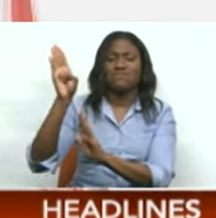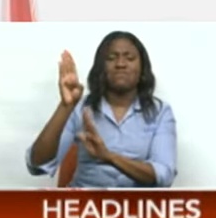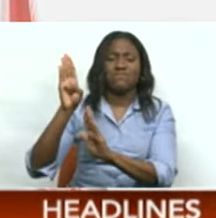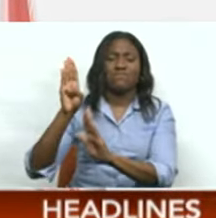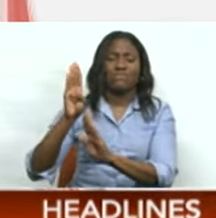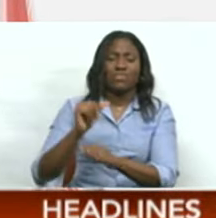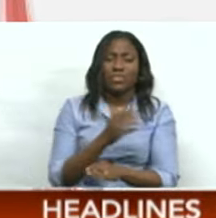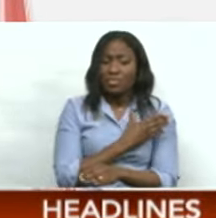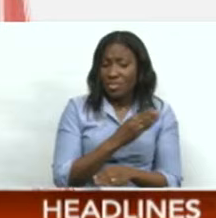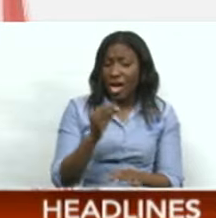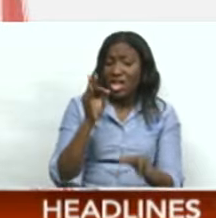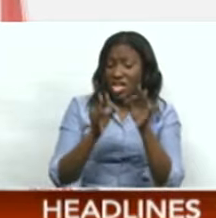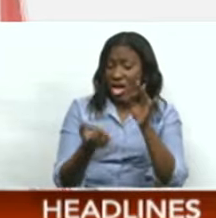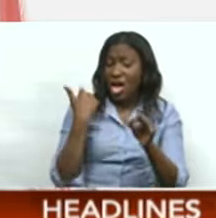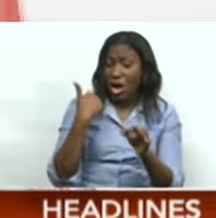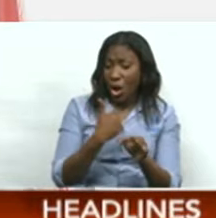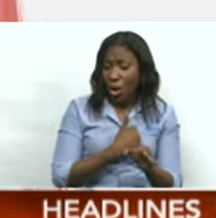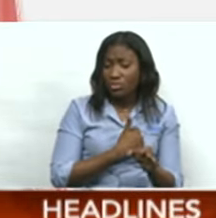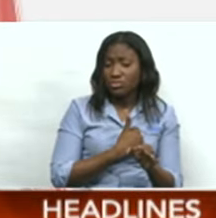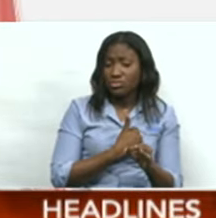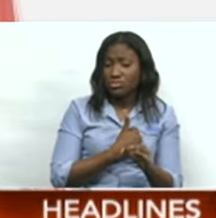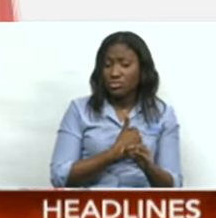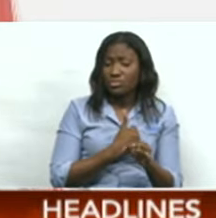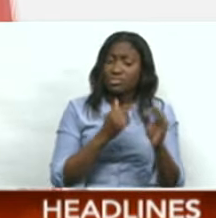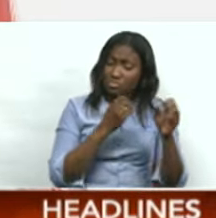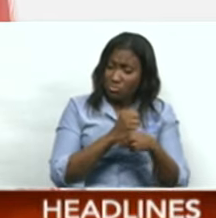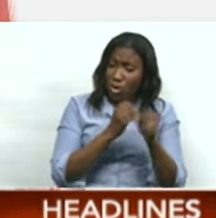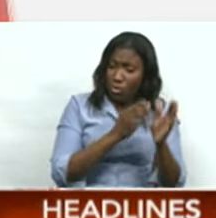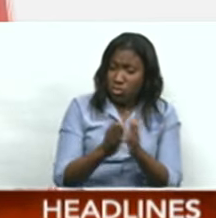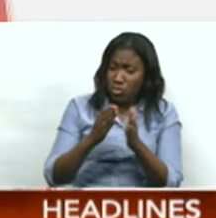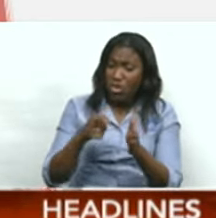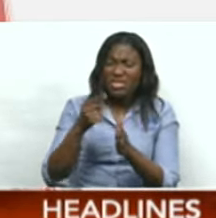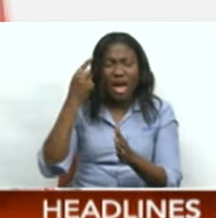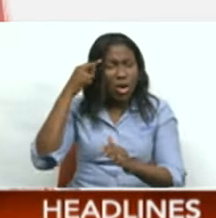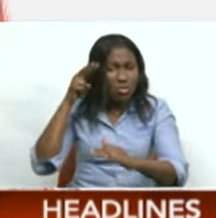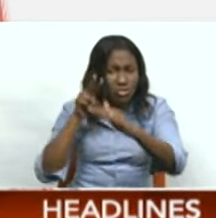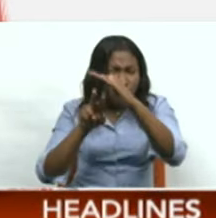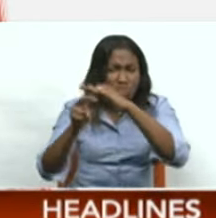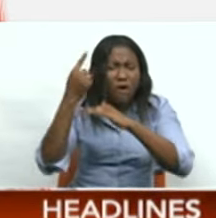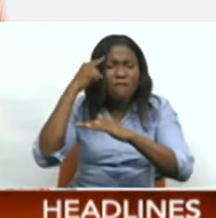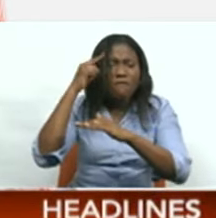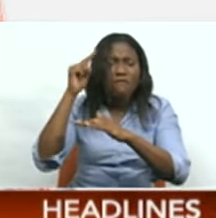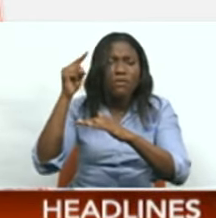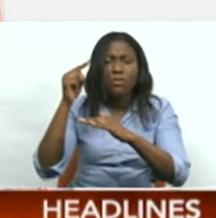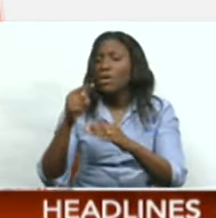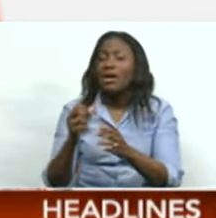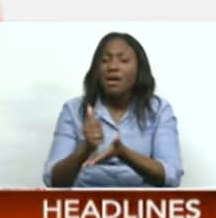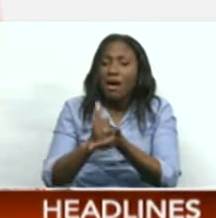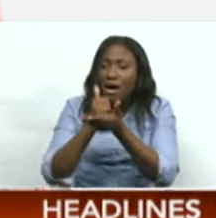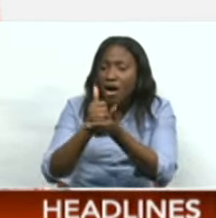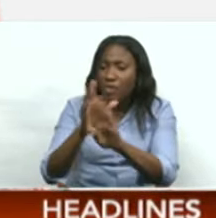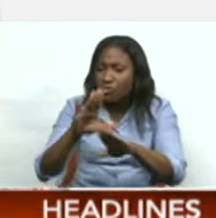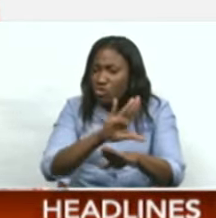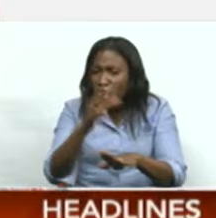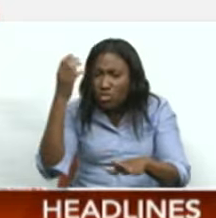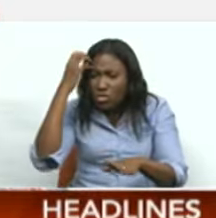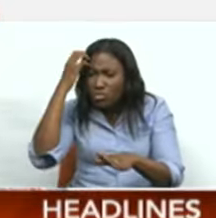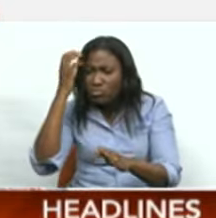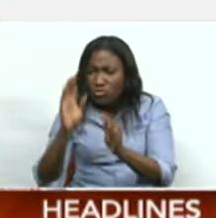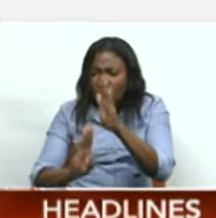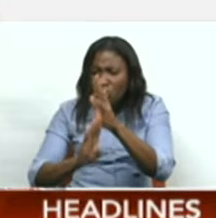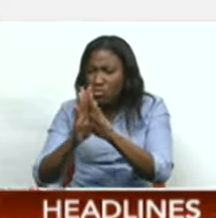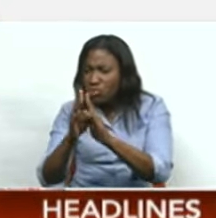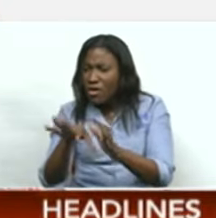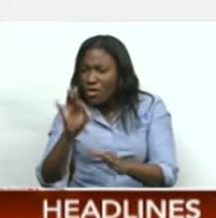And if this initiative is an initiative that is geared to treat with that by creating positive alternatives